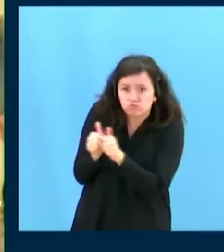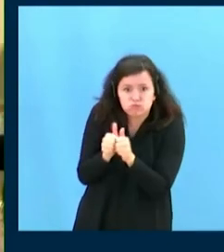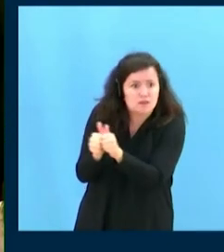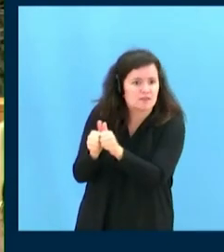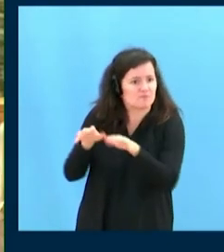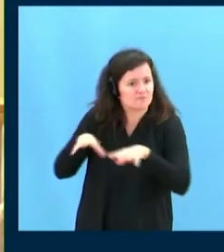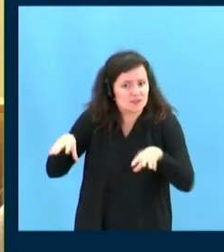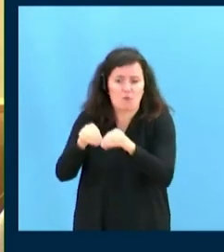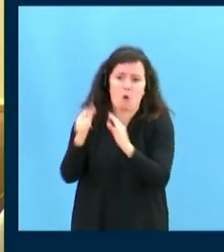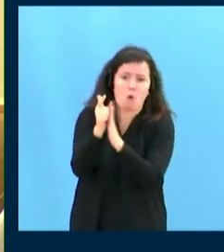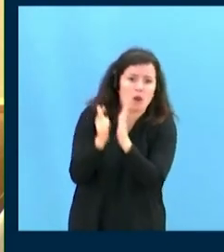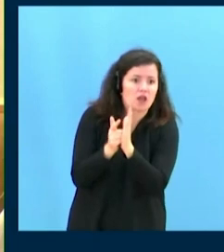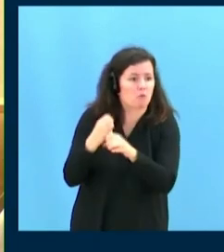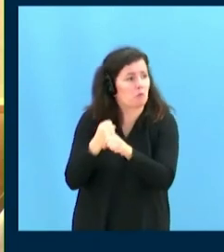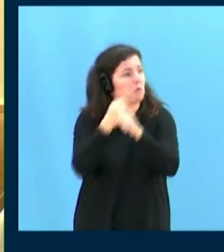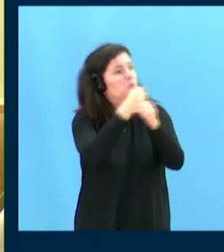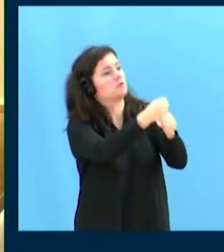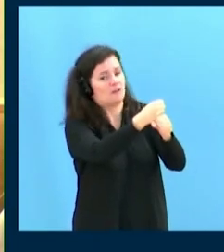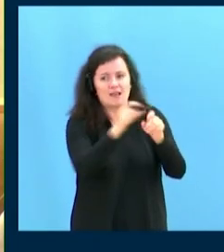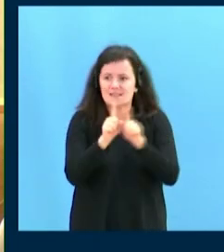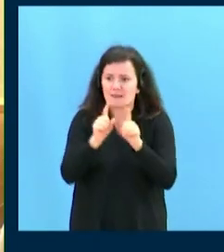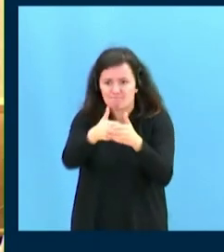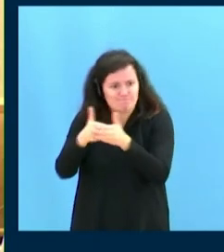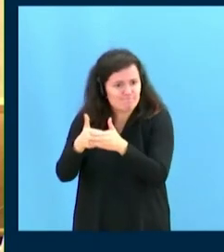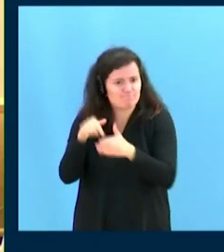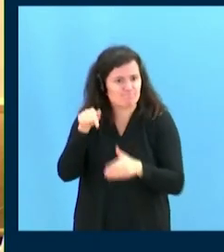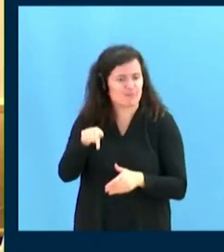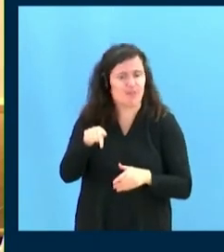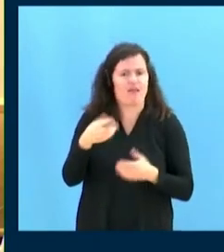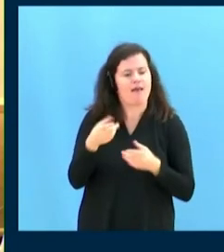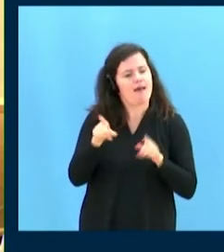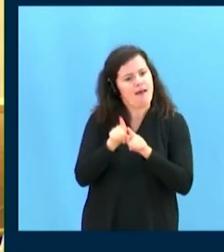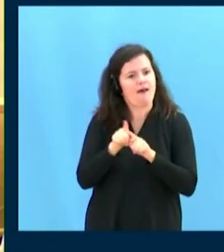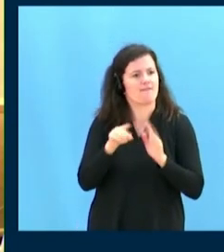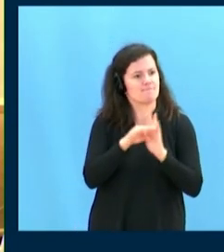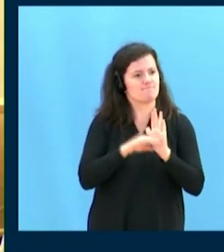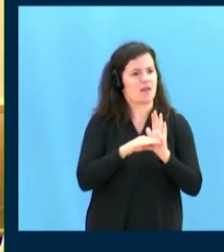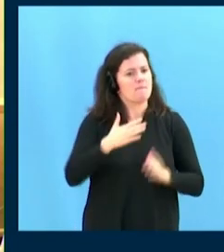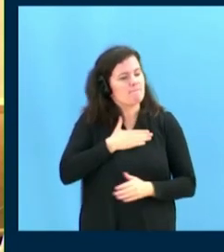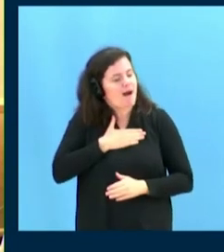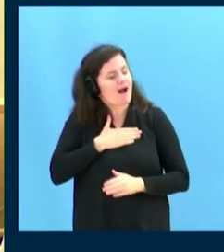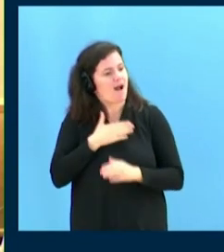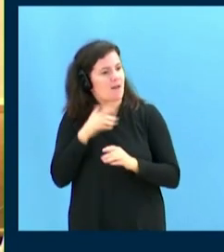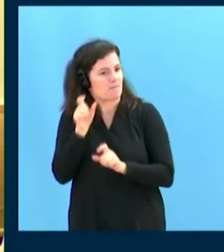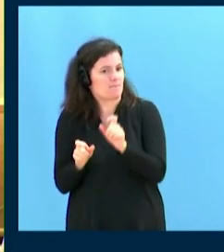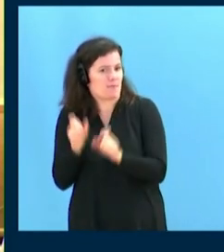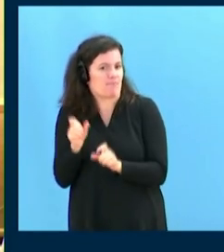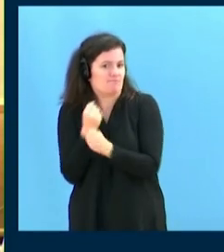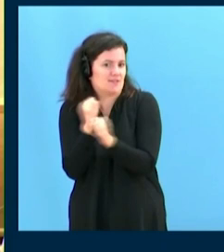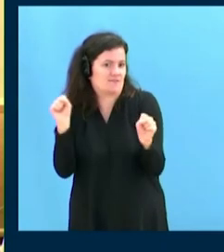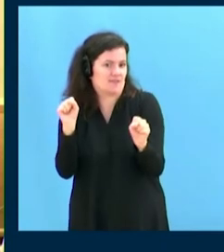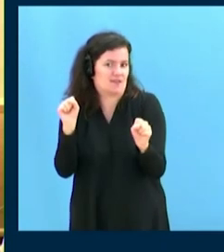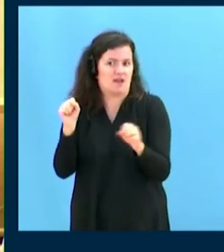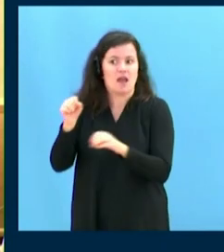strengthened as are the safety and security of my people and all indigenous peoples. The